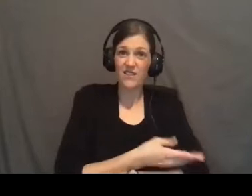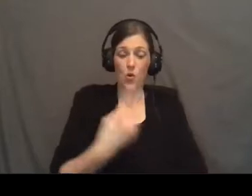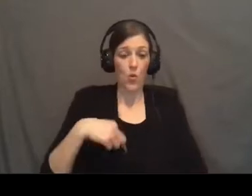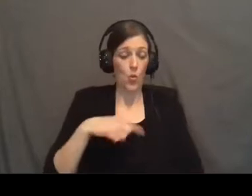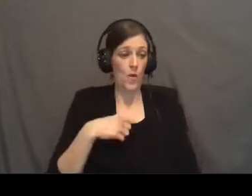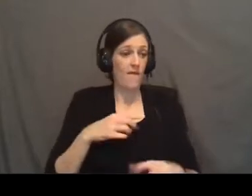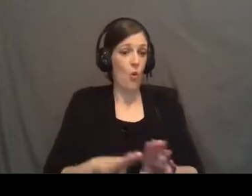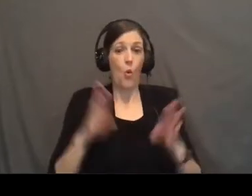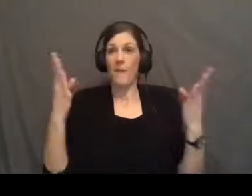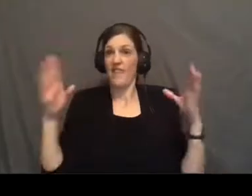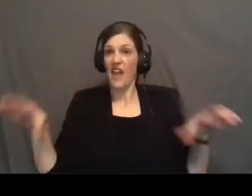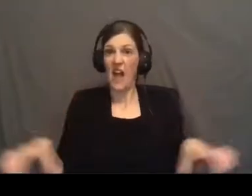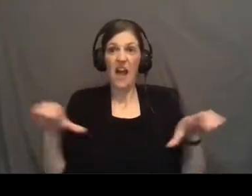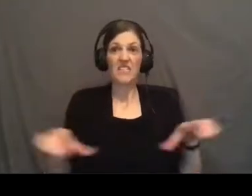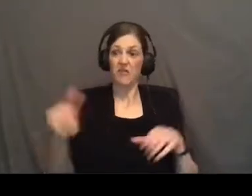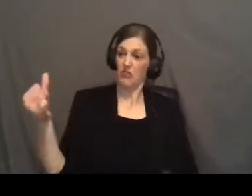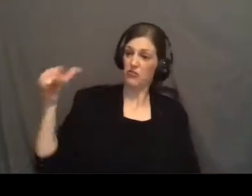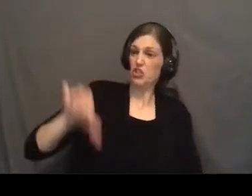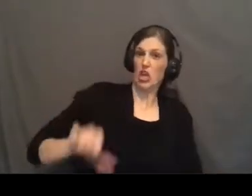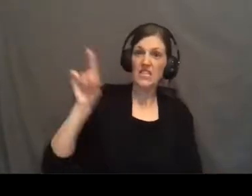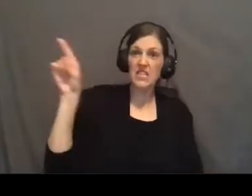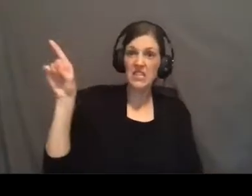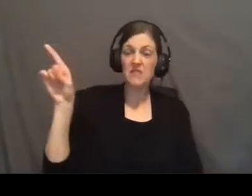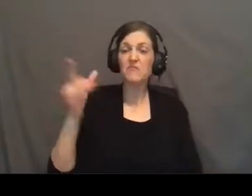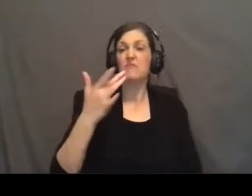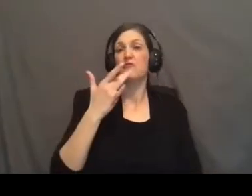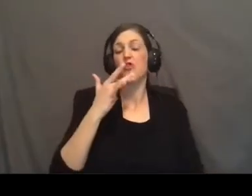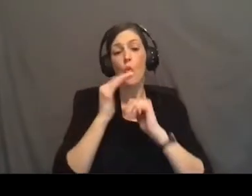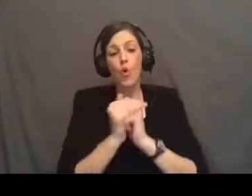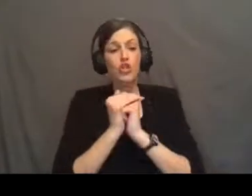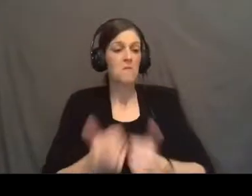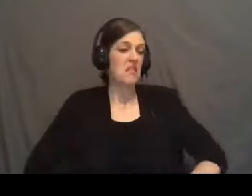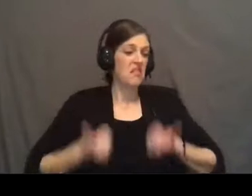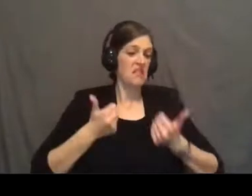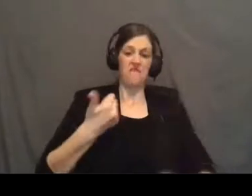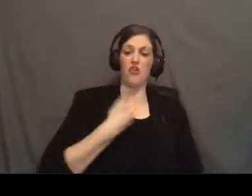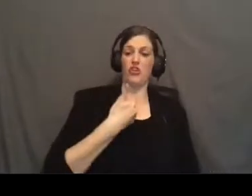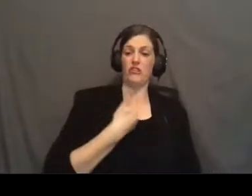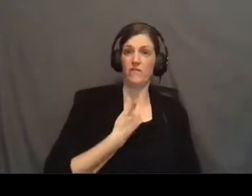and actively rejected Him and would rather worship slash live for ourselves.